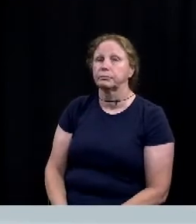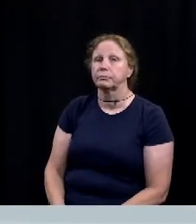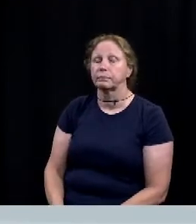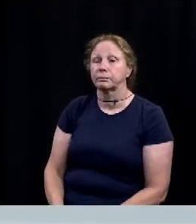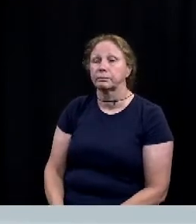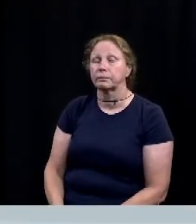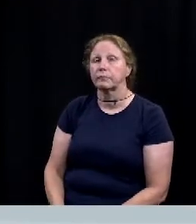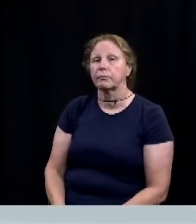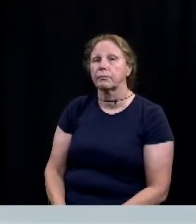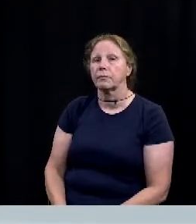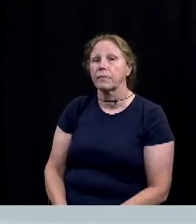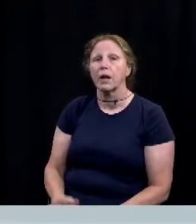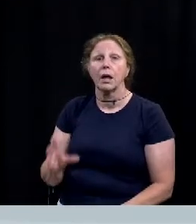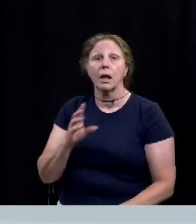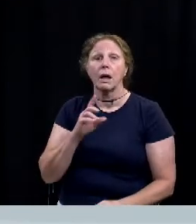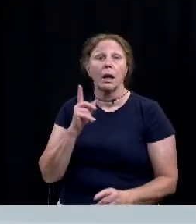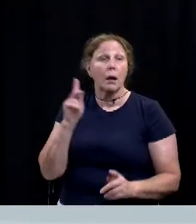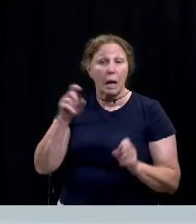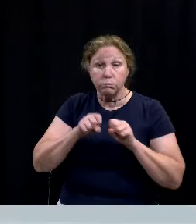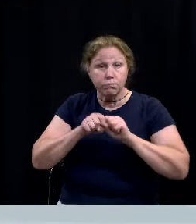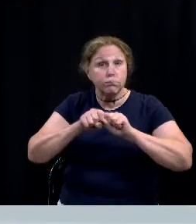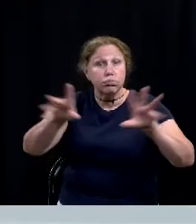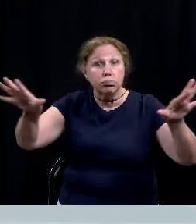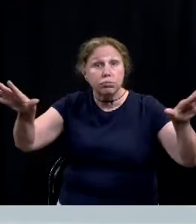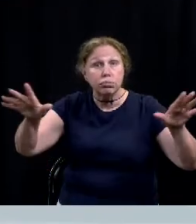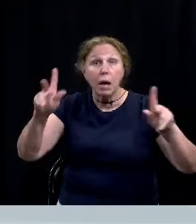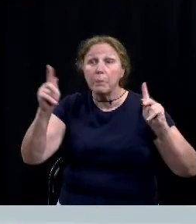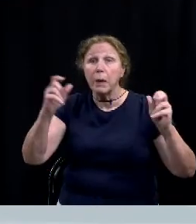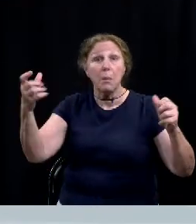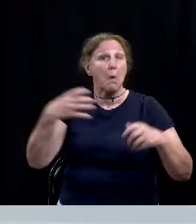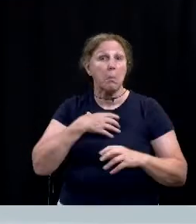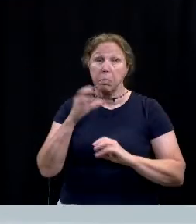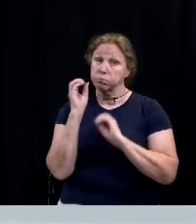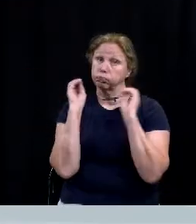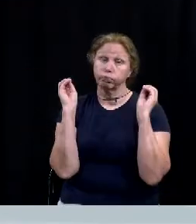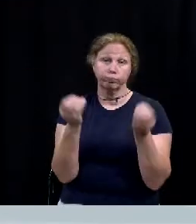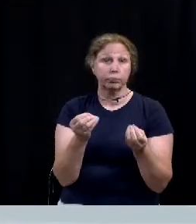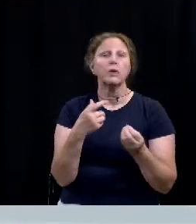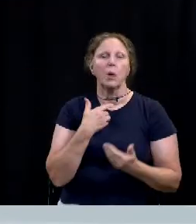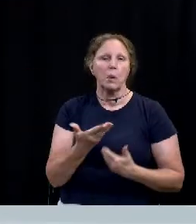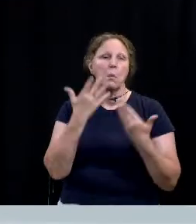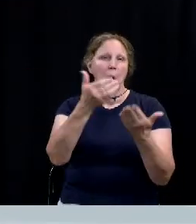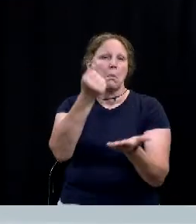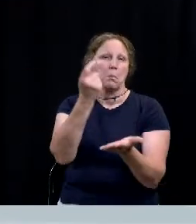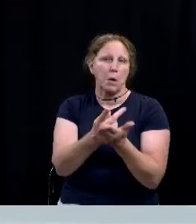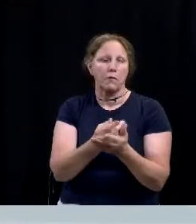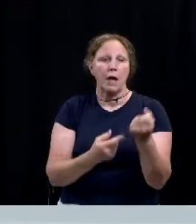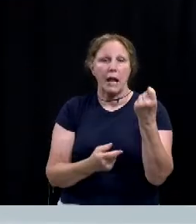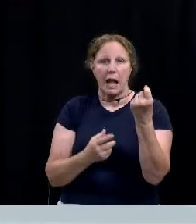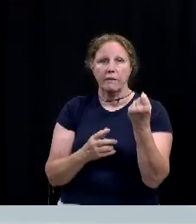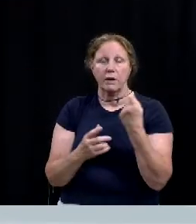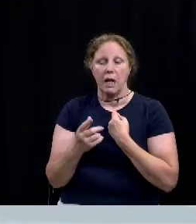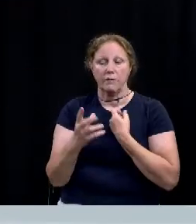There was no opposition on this one from the neighbors and plan commission recommended approval of it 11 to 0.